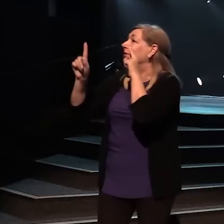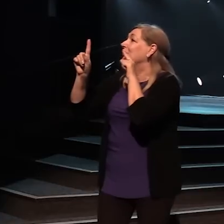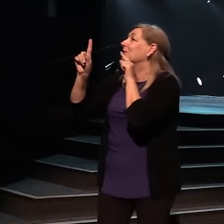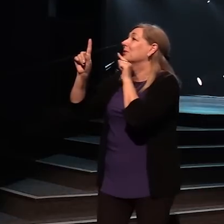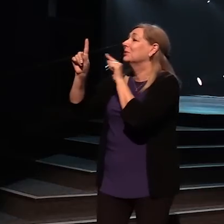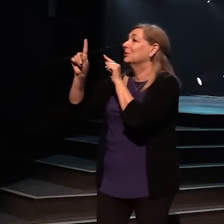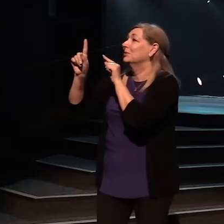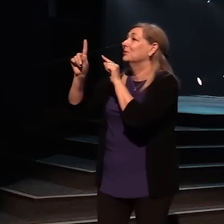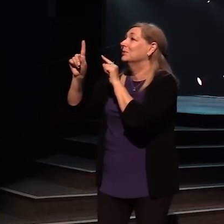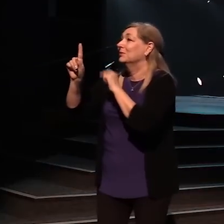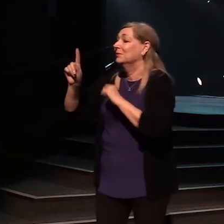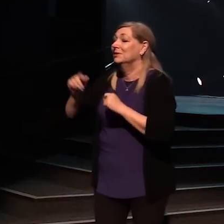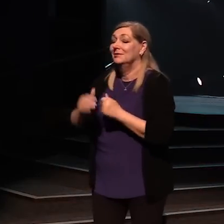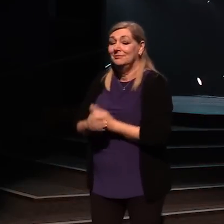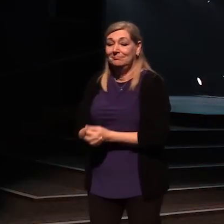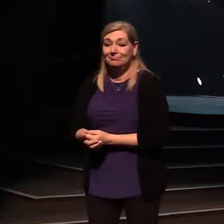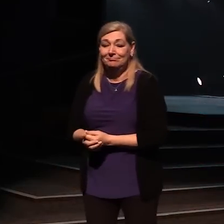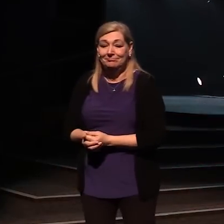Oh,